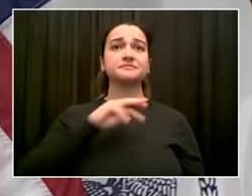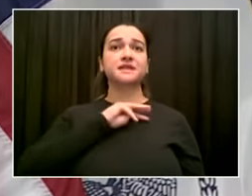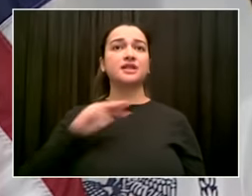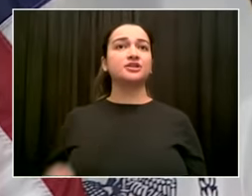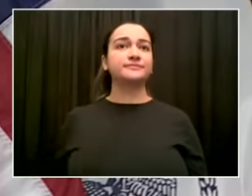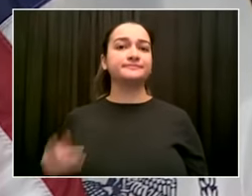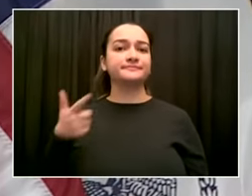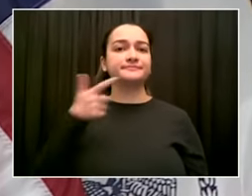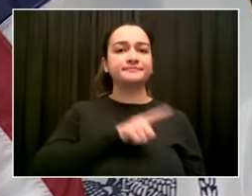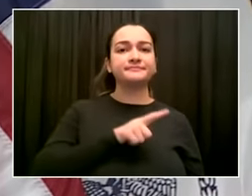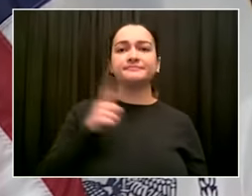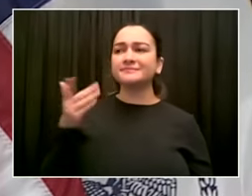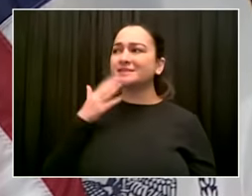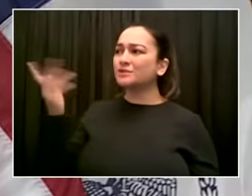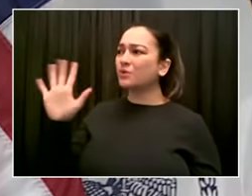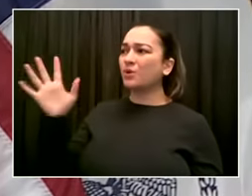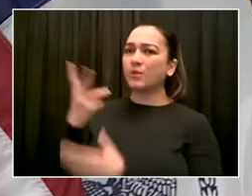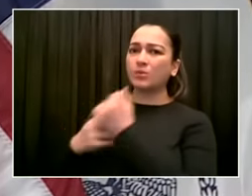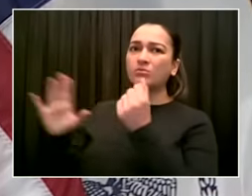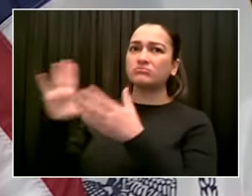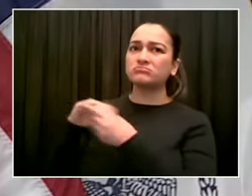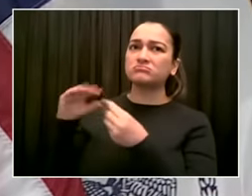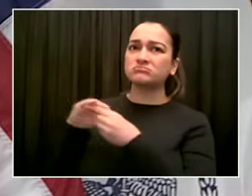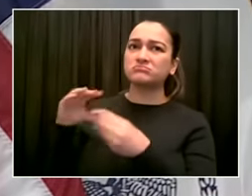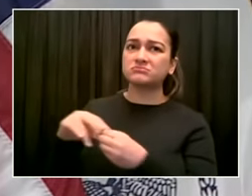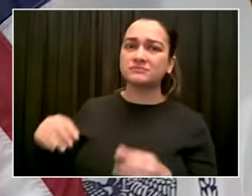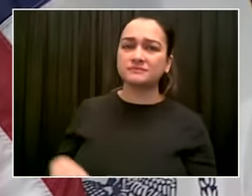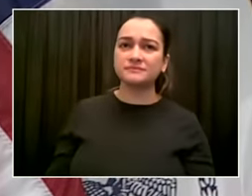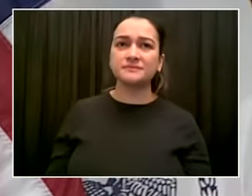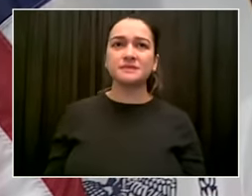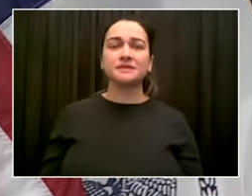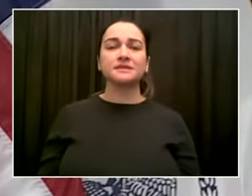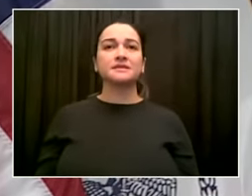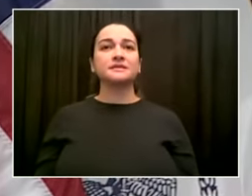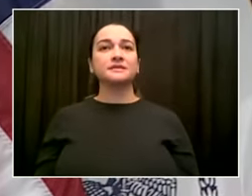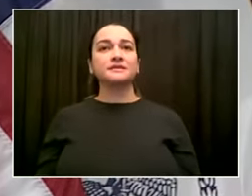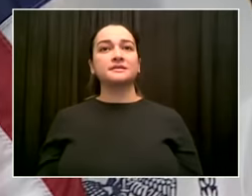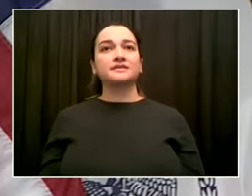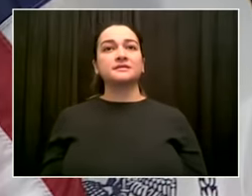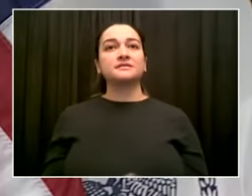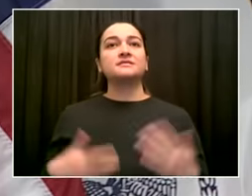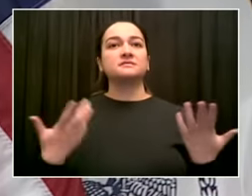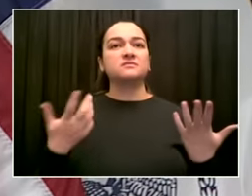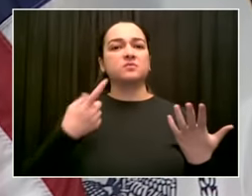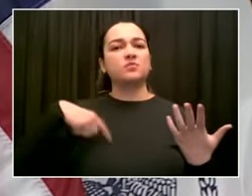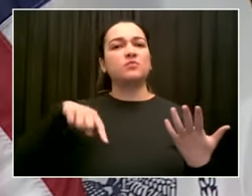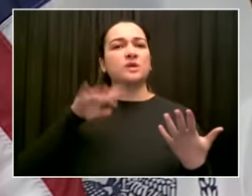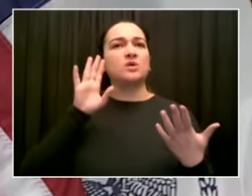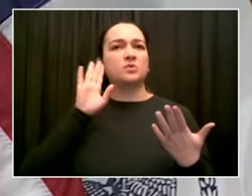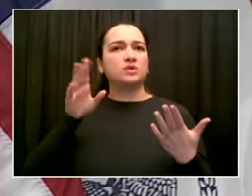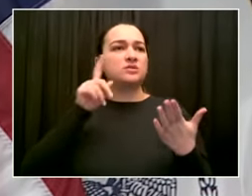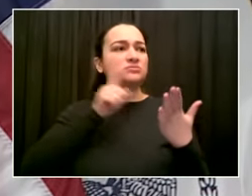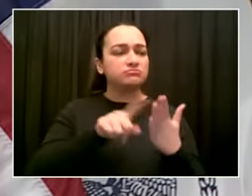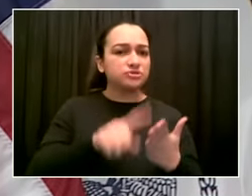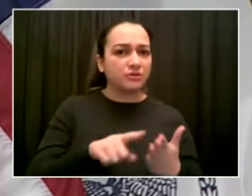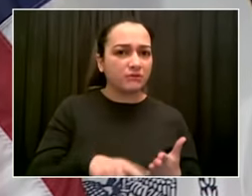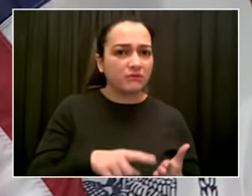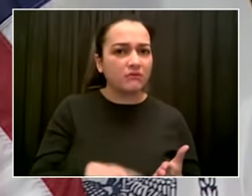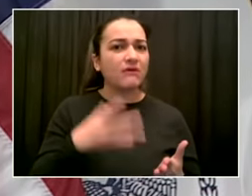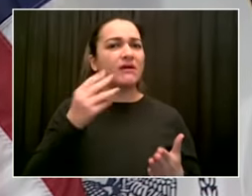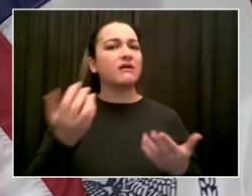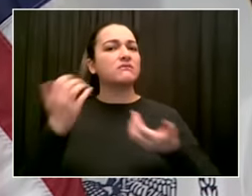state-run facilities and we don't get a lot of answers from the state. And this is another example of why we need local control because if